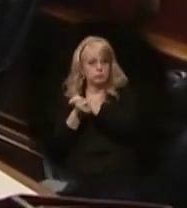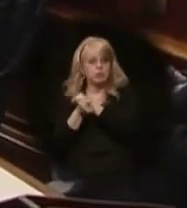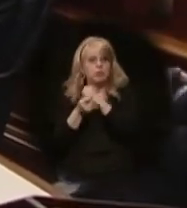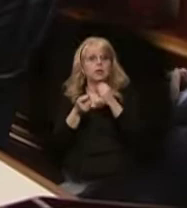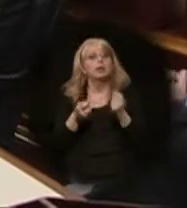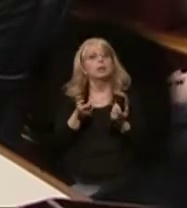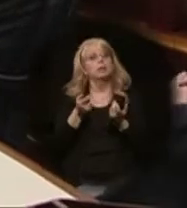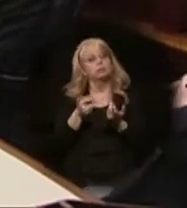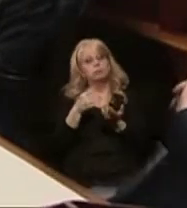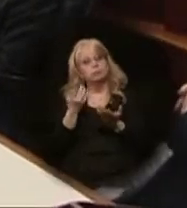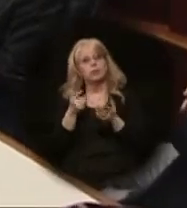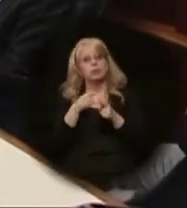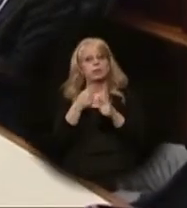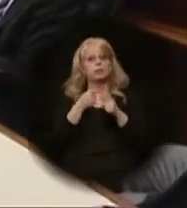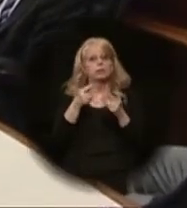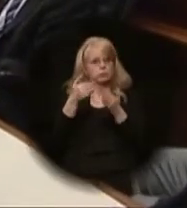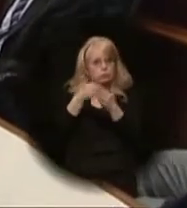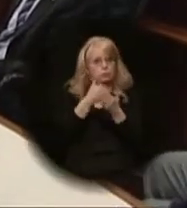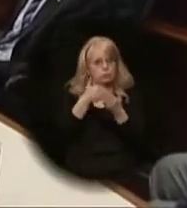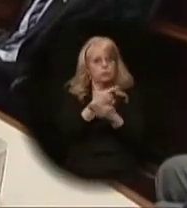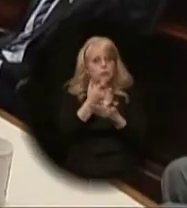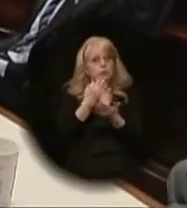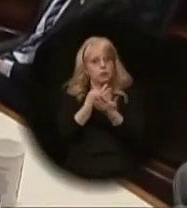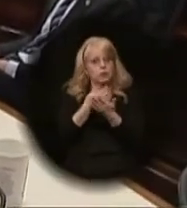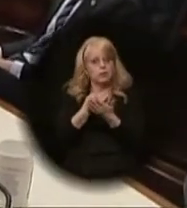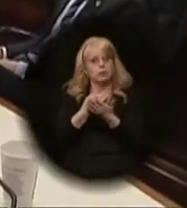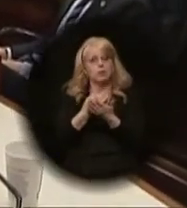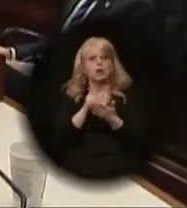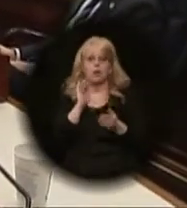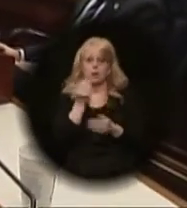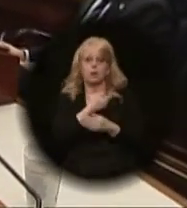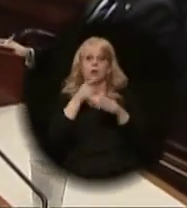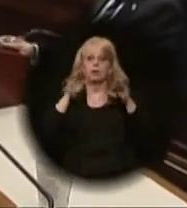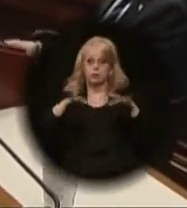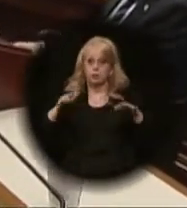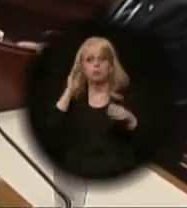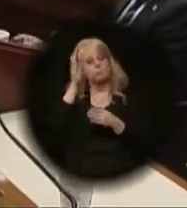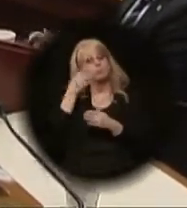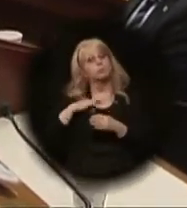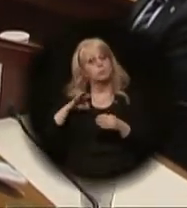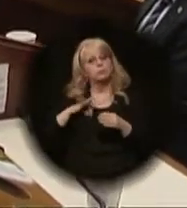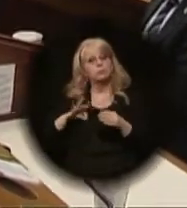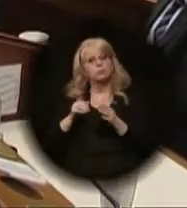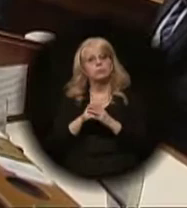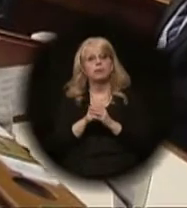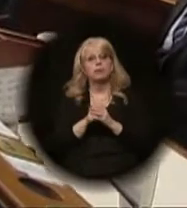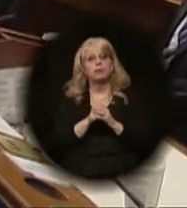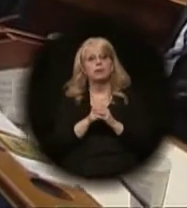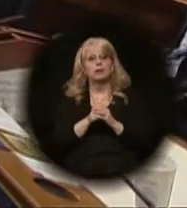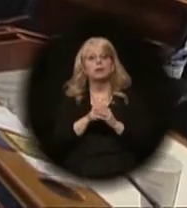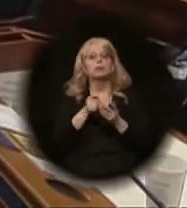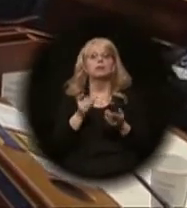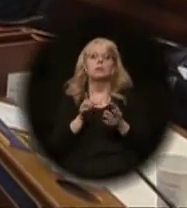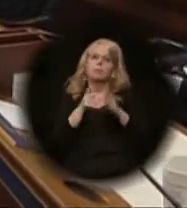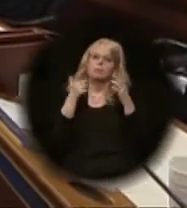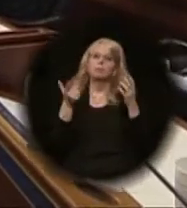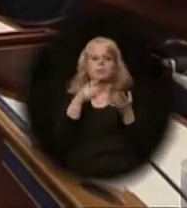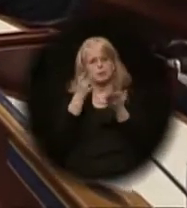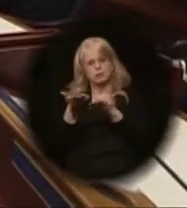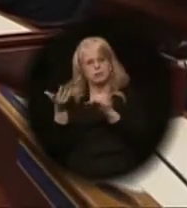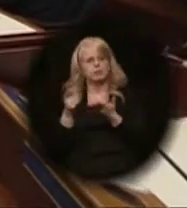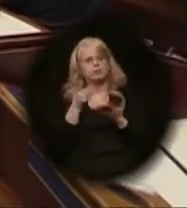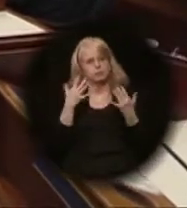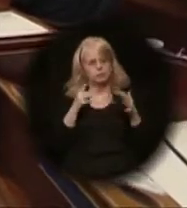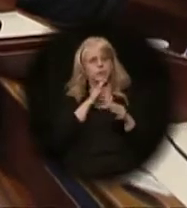and new funding, our children will benefit. So the big items I've talked about tonight,